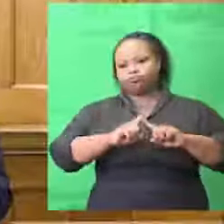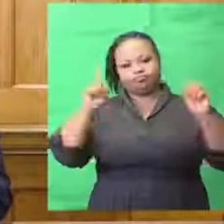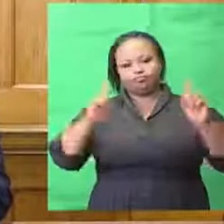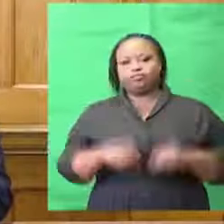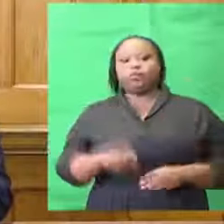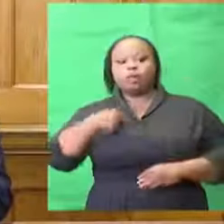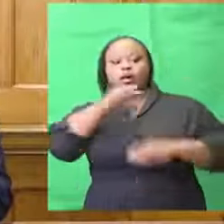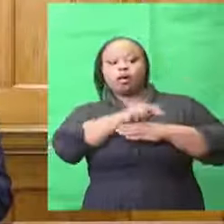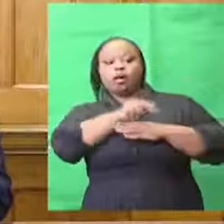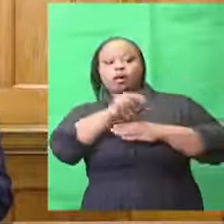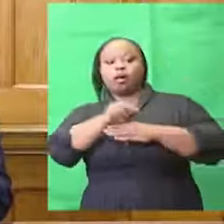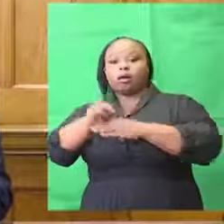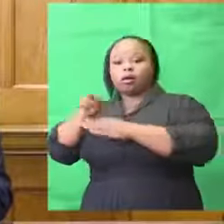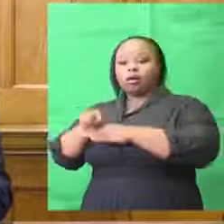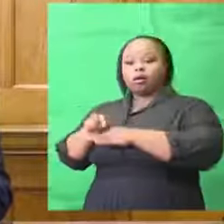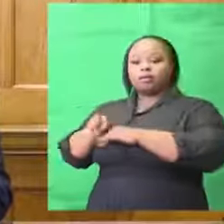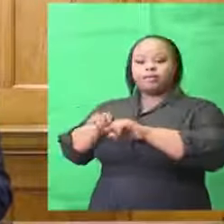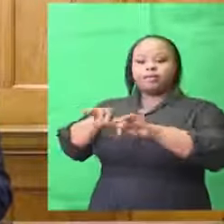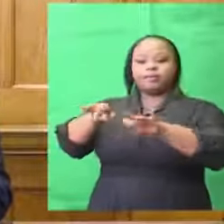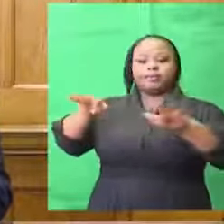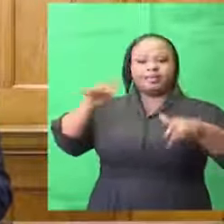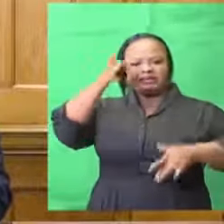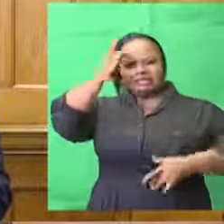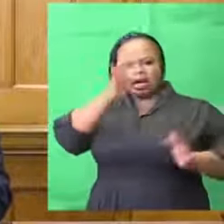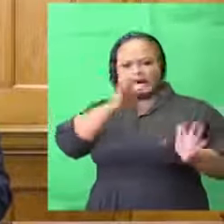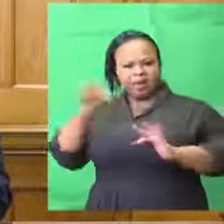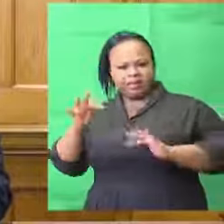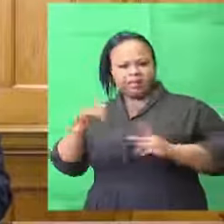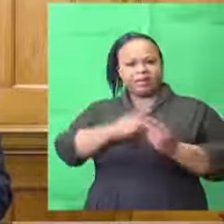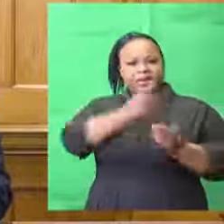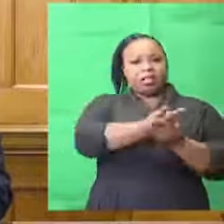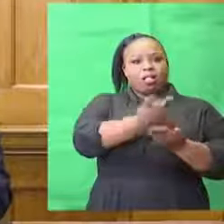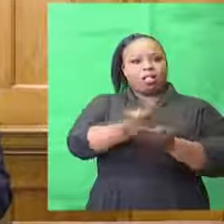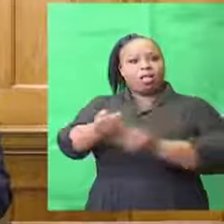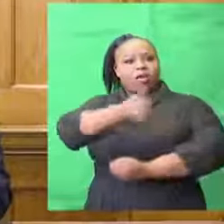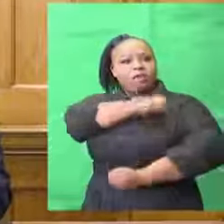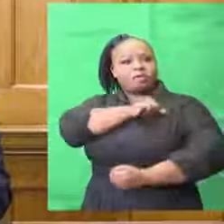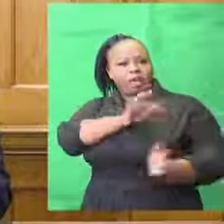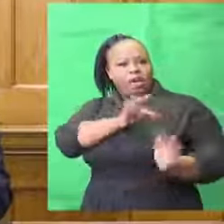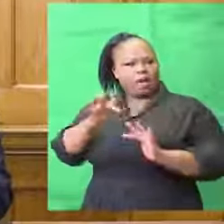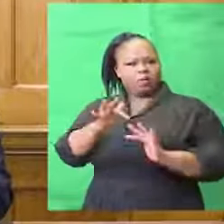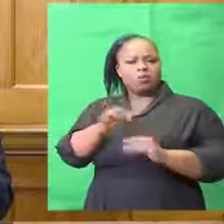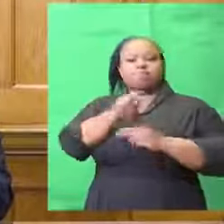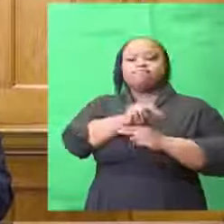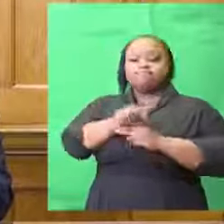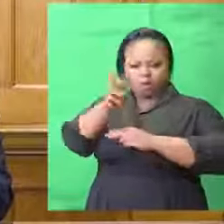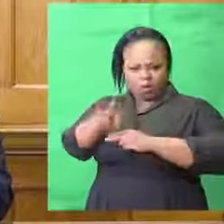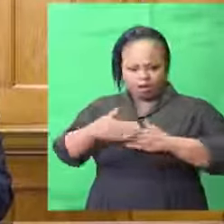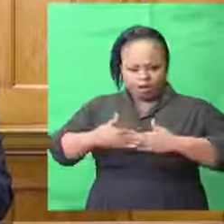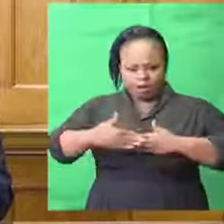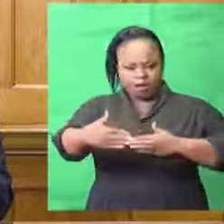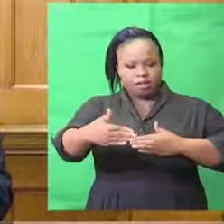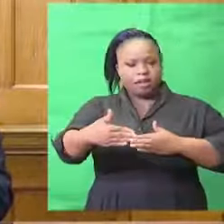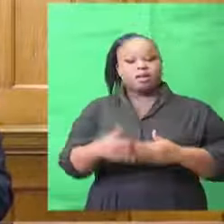closely monitor infection rates as well as hospitalization over the coming days and will